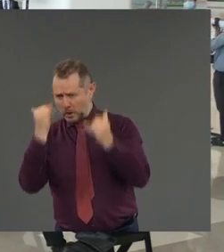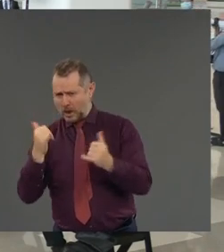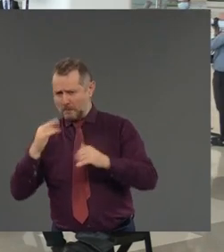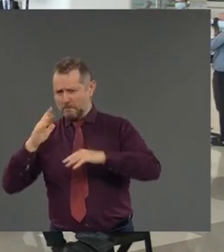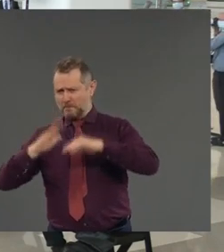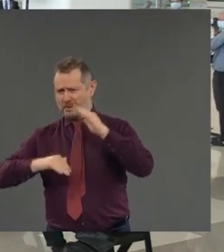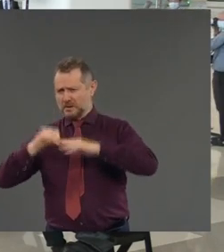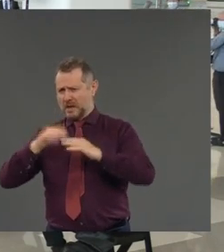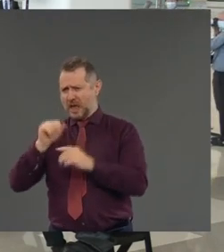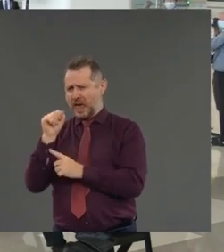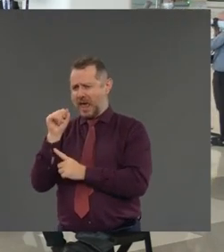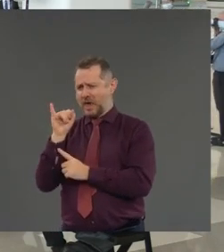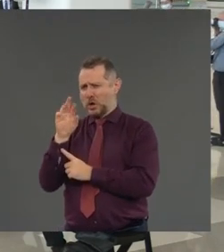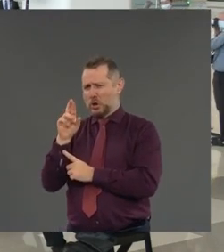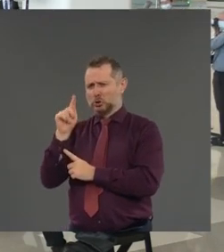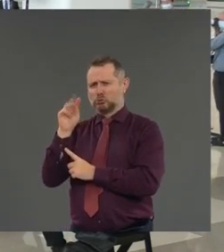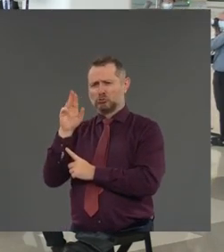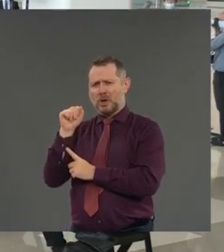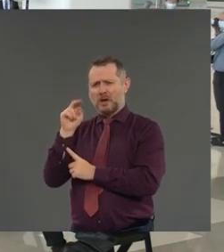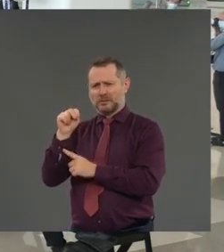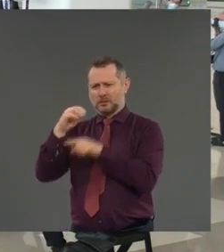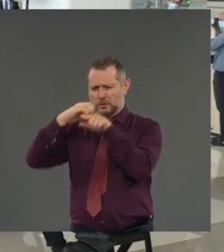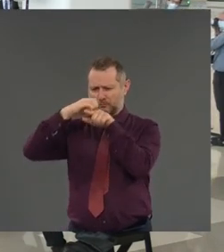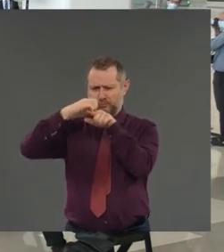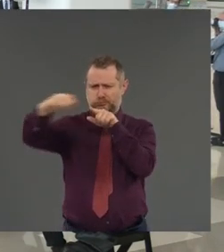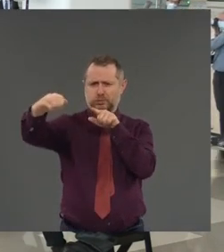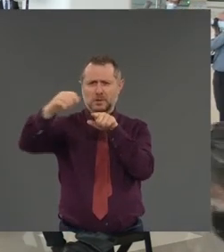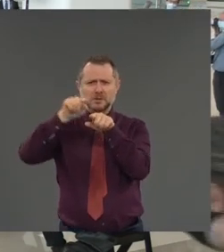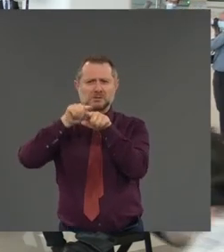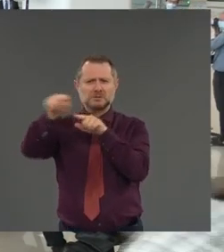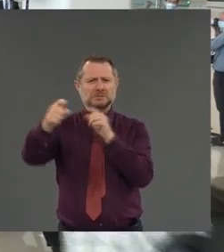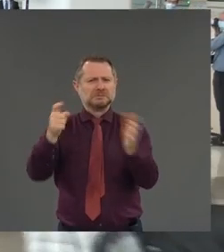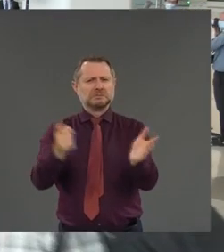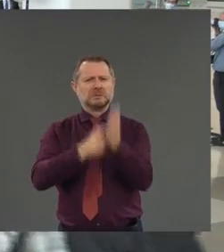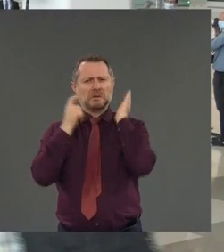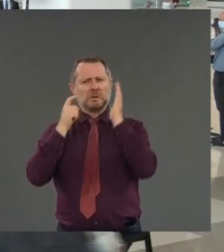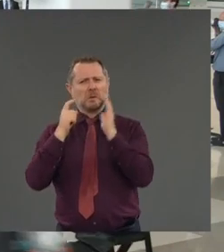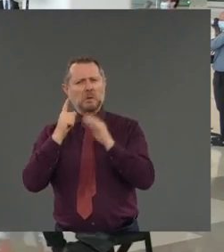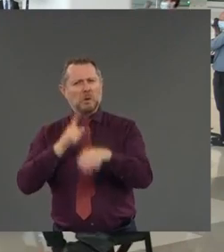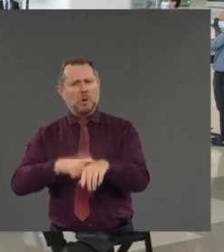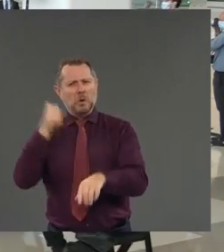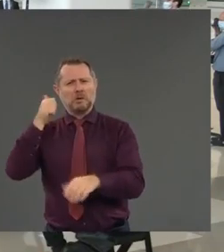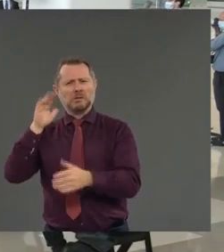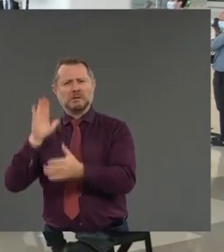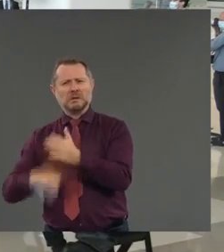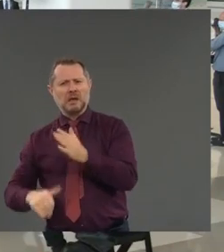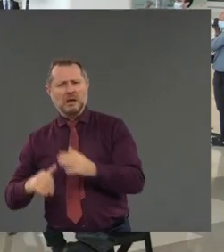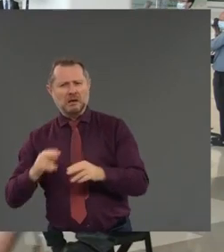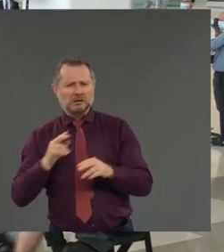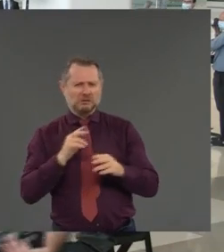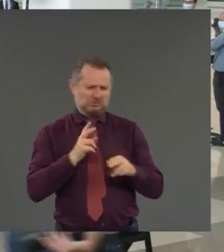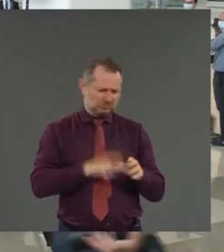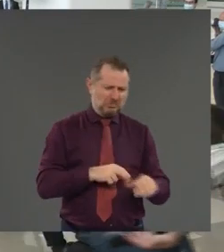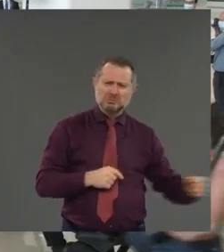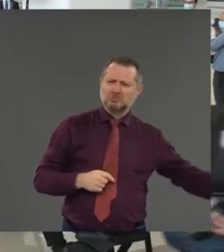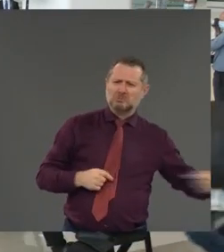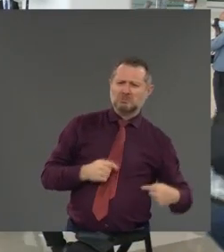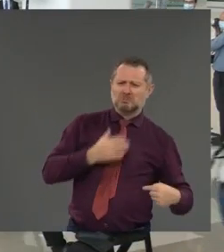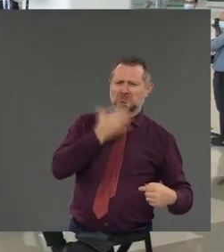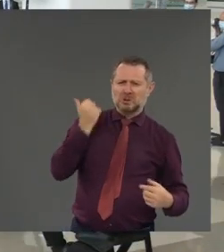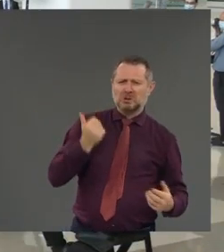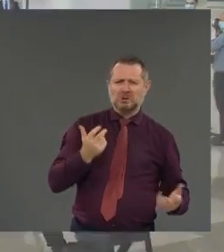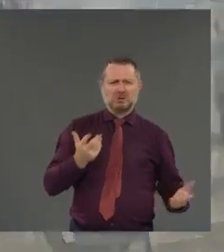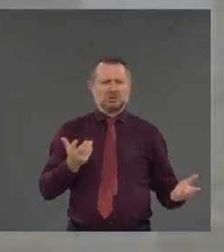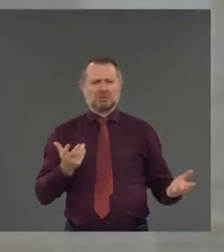lot of other people a lot longer to get to the airport, and it would cost us a lot more? You said we could build anything, such as this airport, but we can't build a one-seat